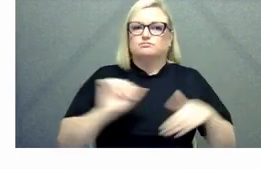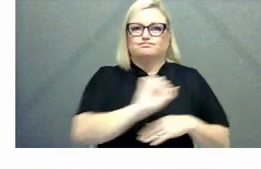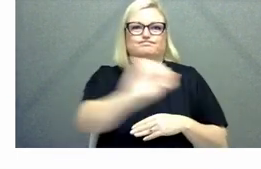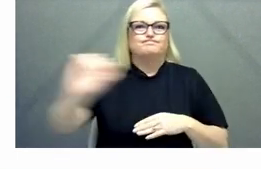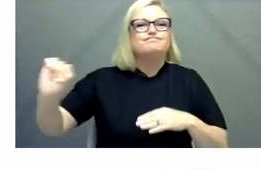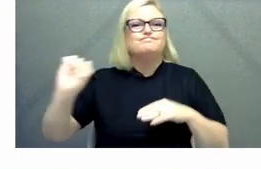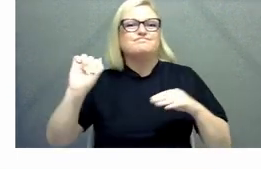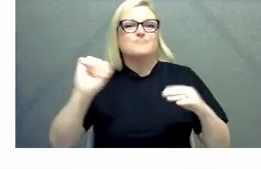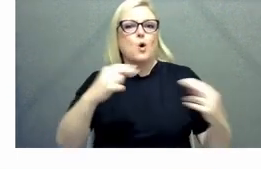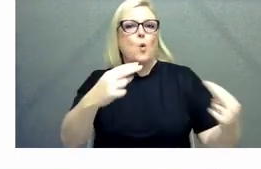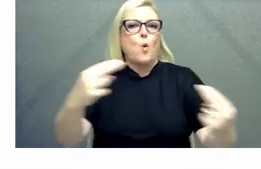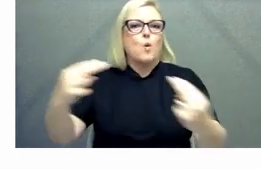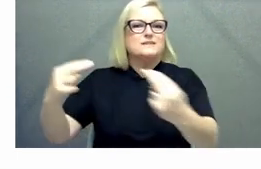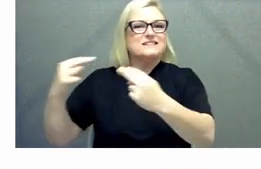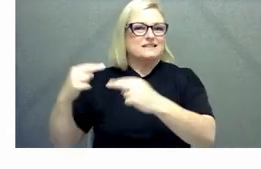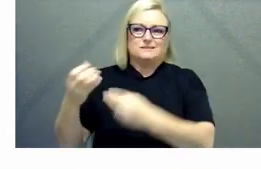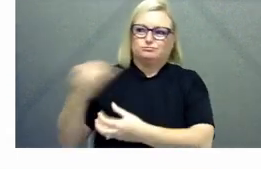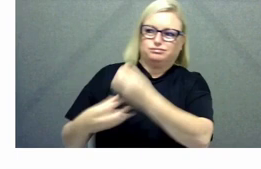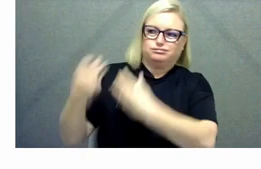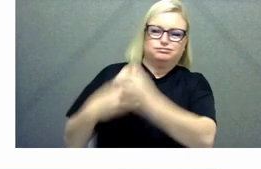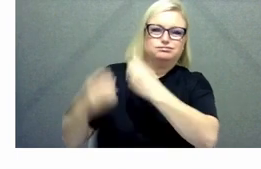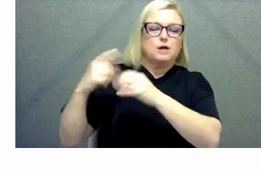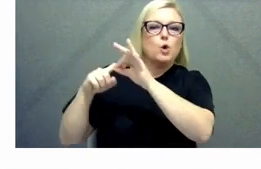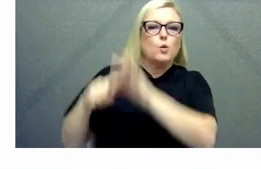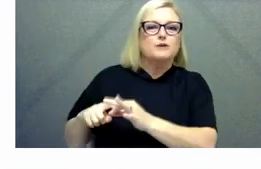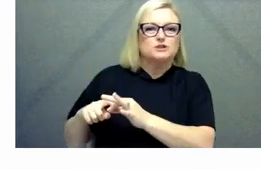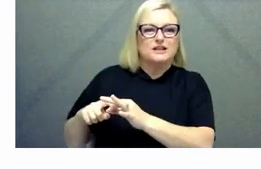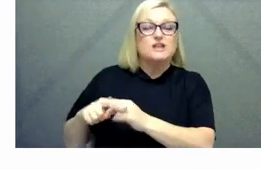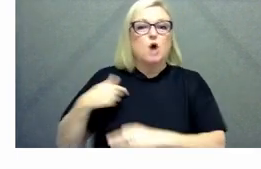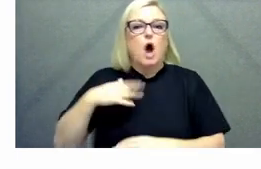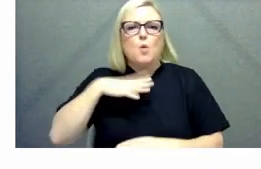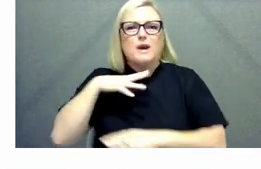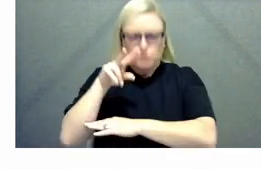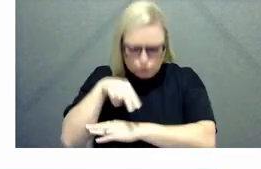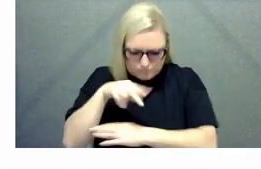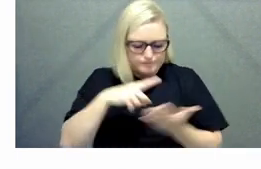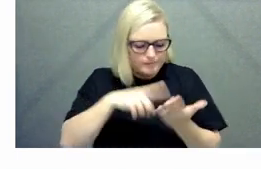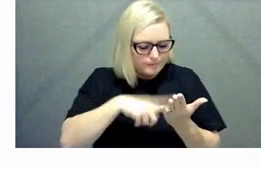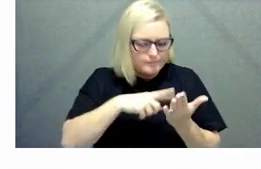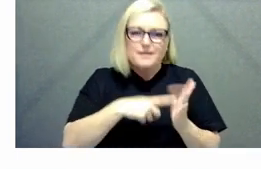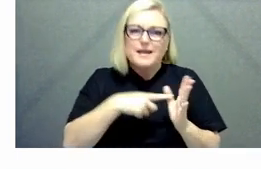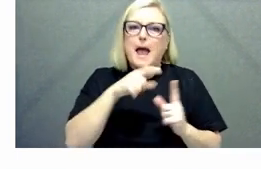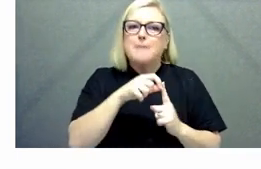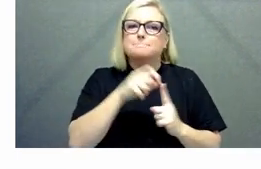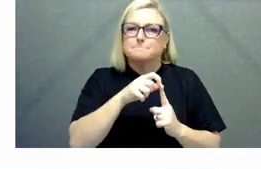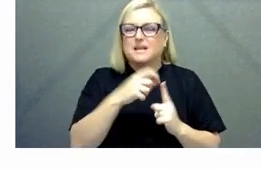and do excuse me if i look down because i need to check slido for any questions that might be coming through